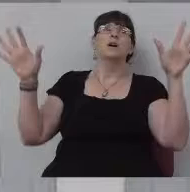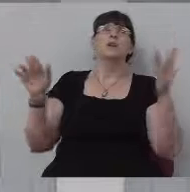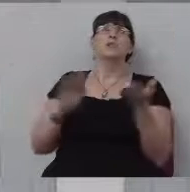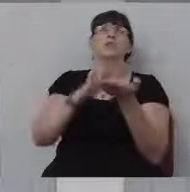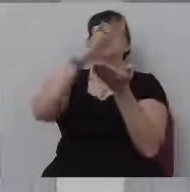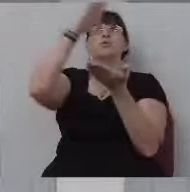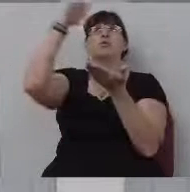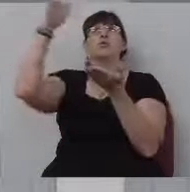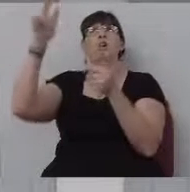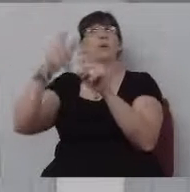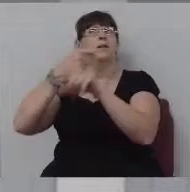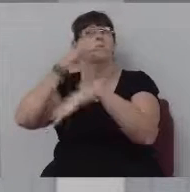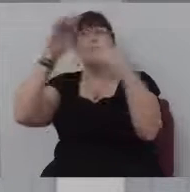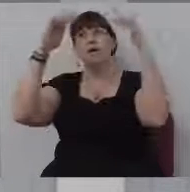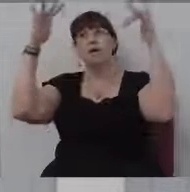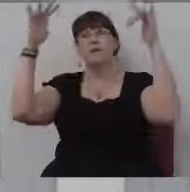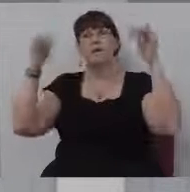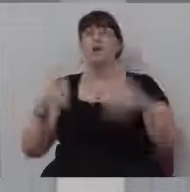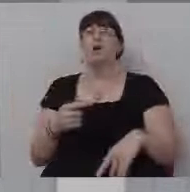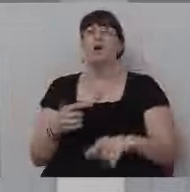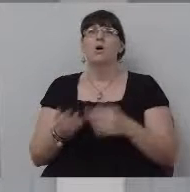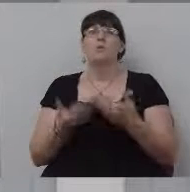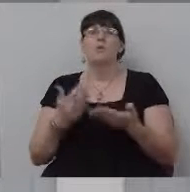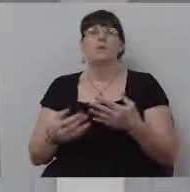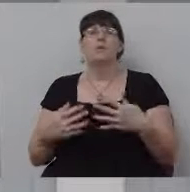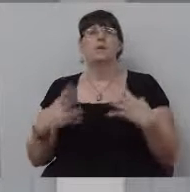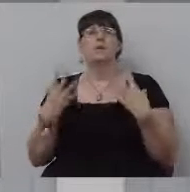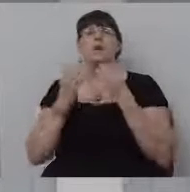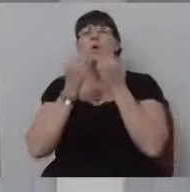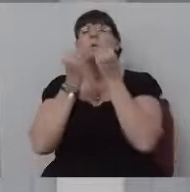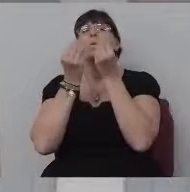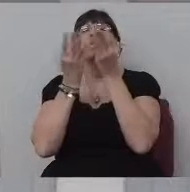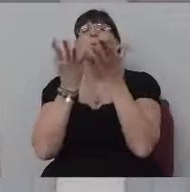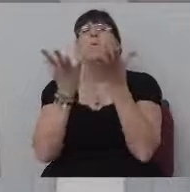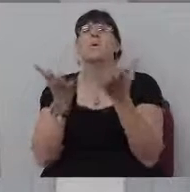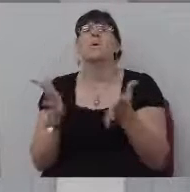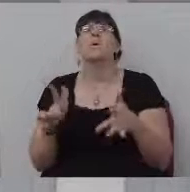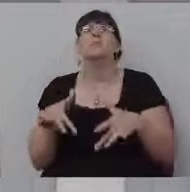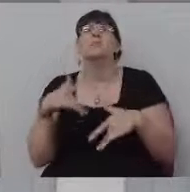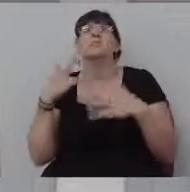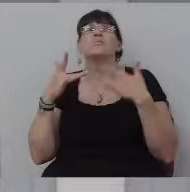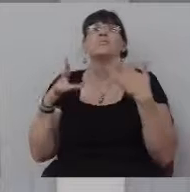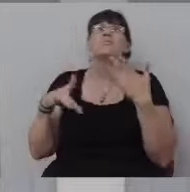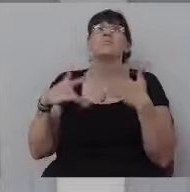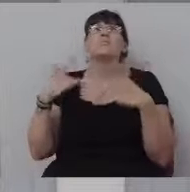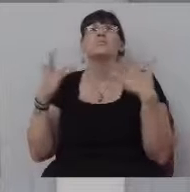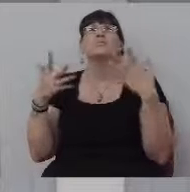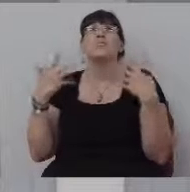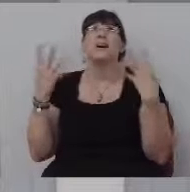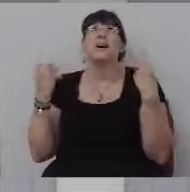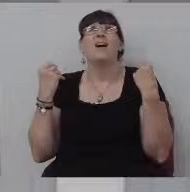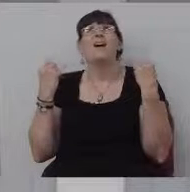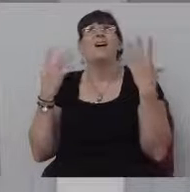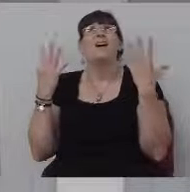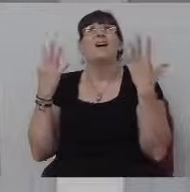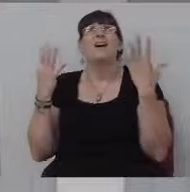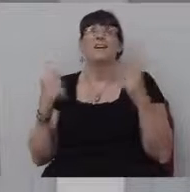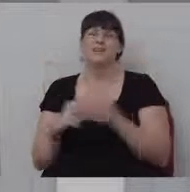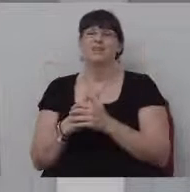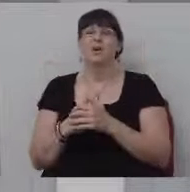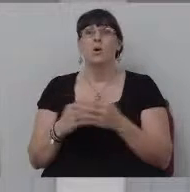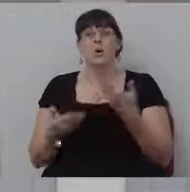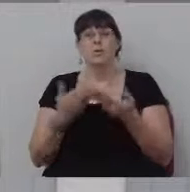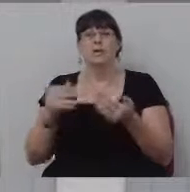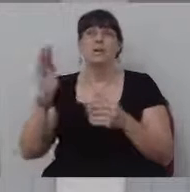or, um, you know, maybe there'll be some kind of warm, fuzzy feeling, know, like, uh, charismatic tongues or something. And, or maybe